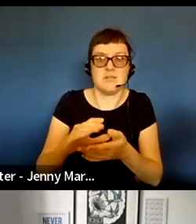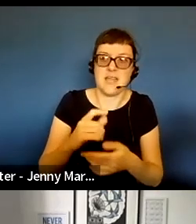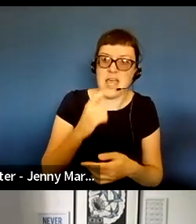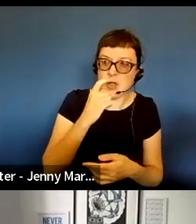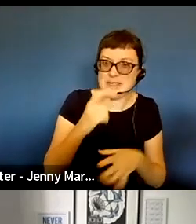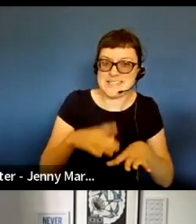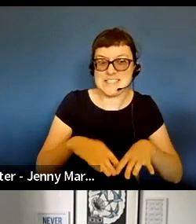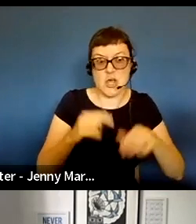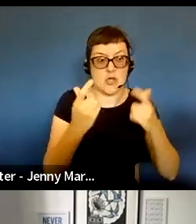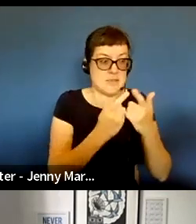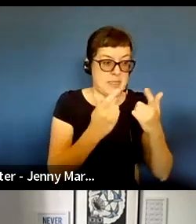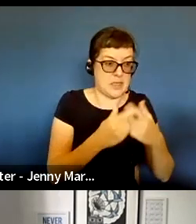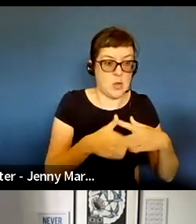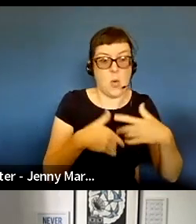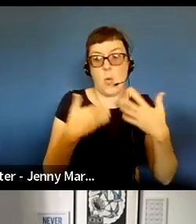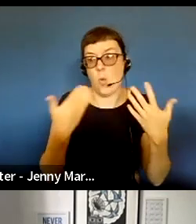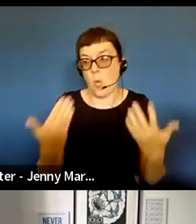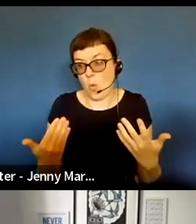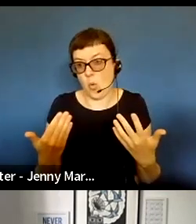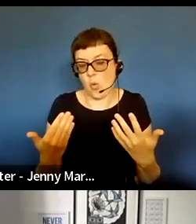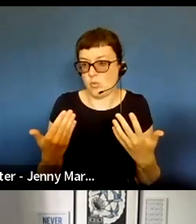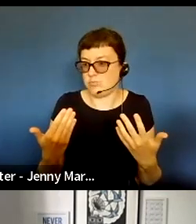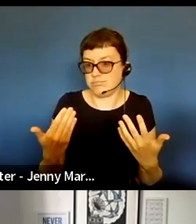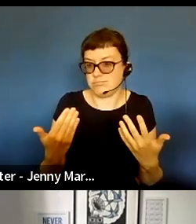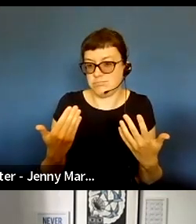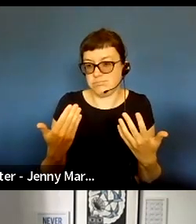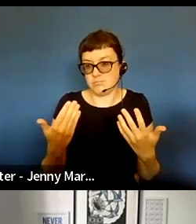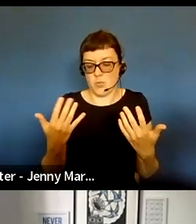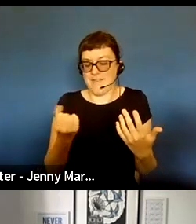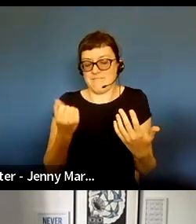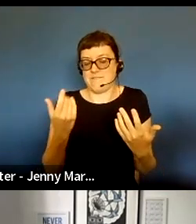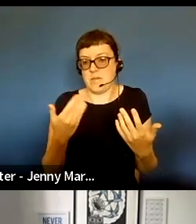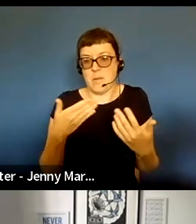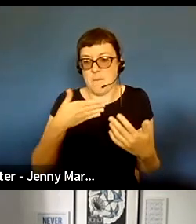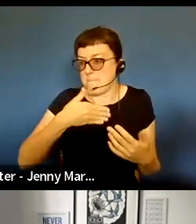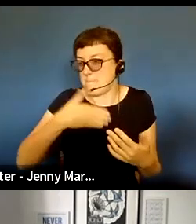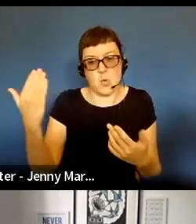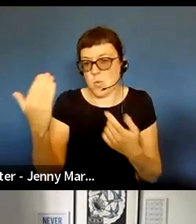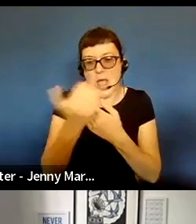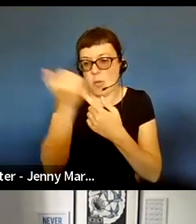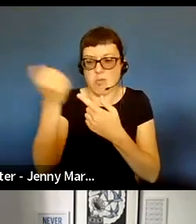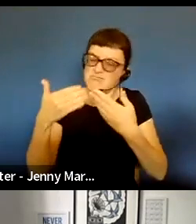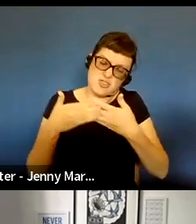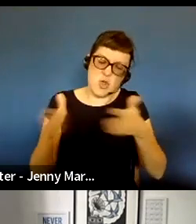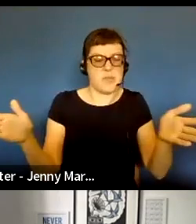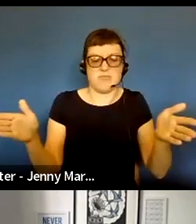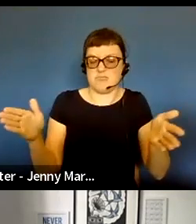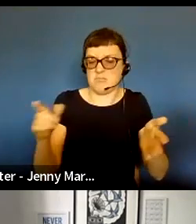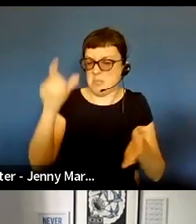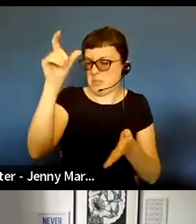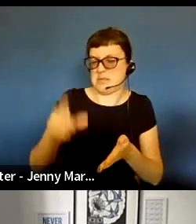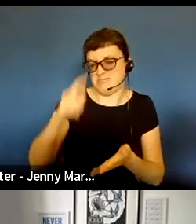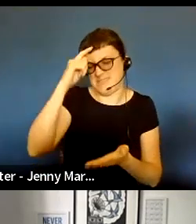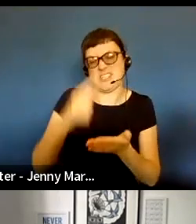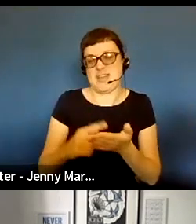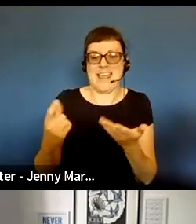start something or completely without any defined outcomes, they were open and free to be